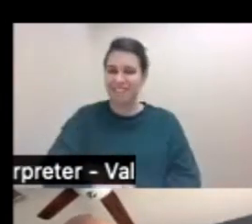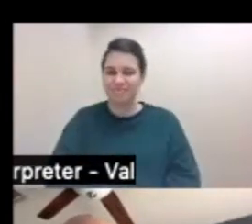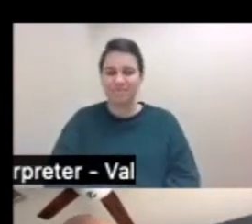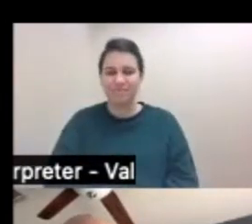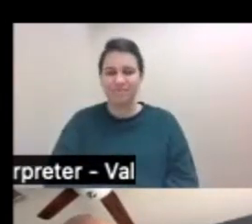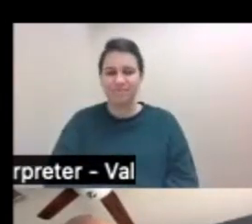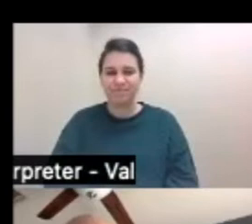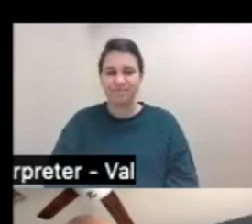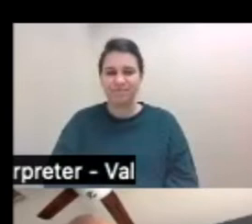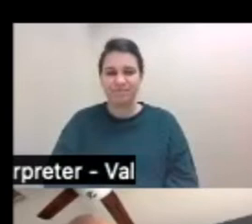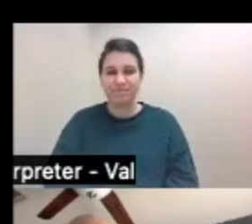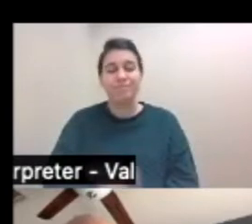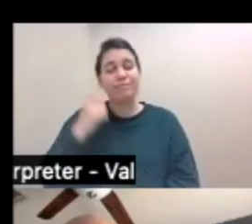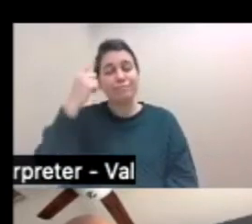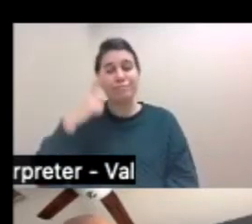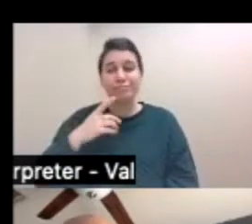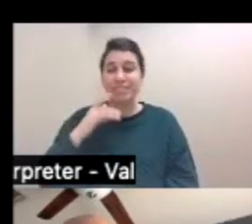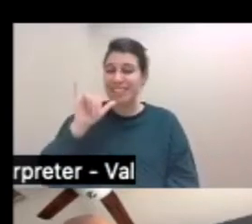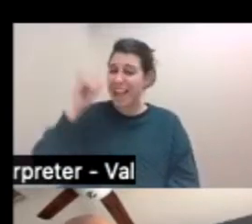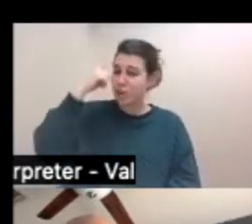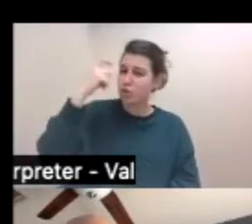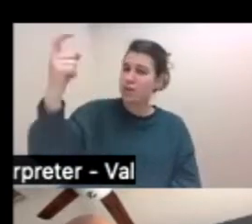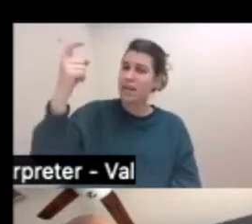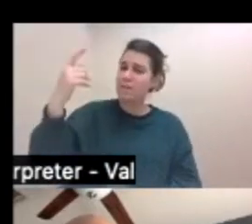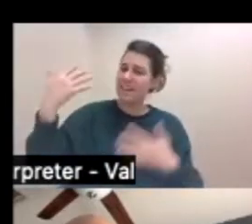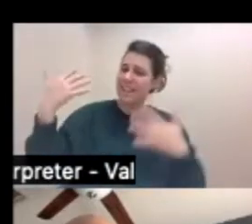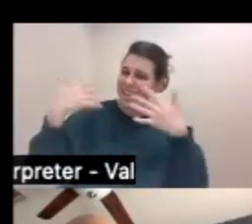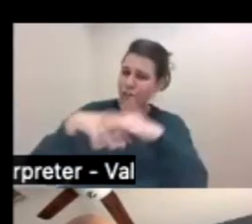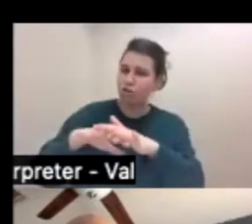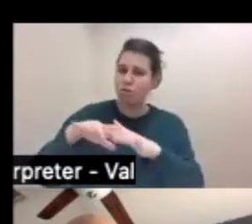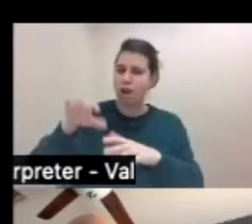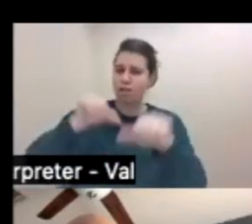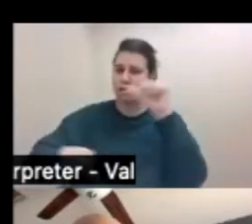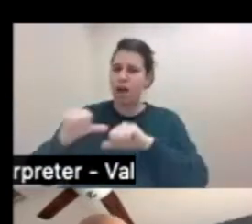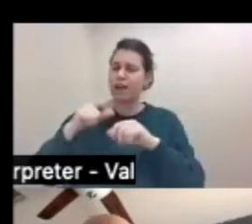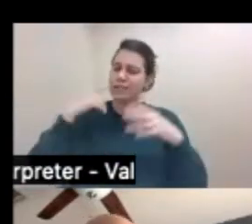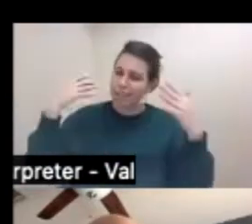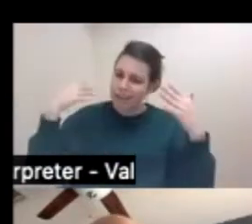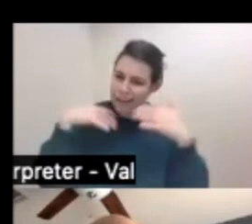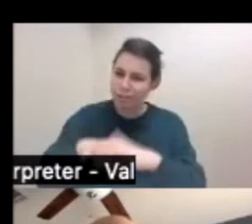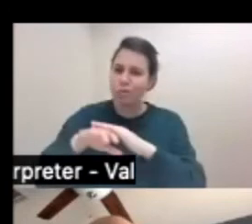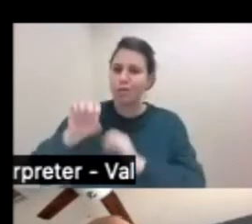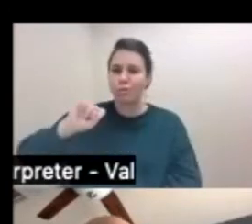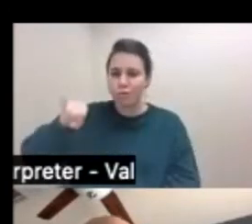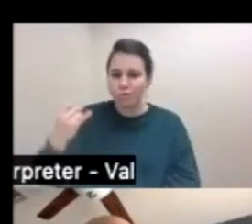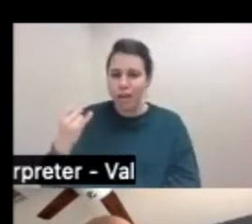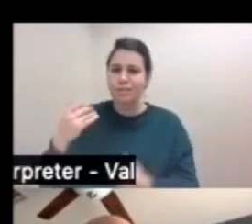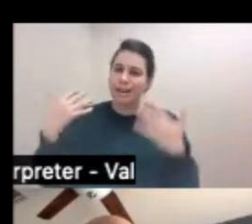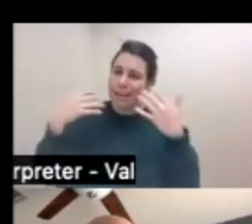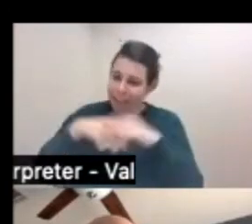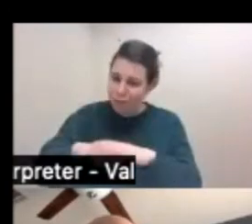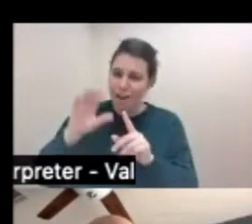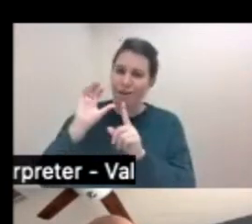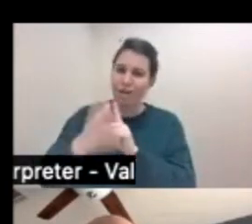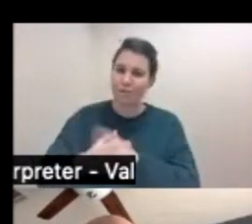dream that we pursue, integrated science, integrated social justice, and integrated culture. Sometimes we